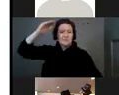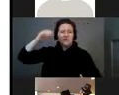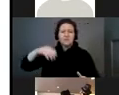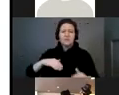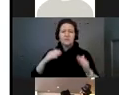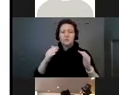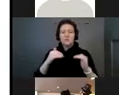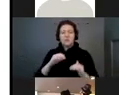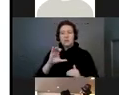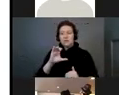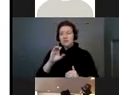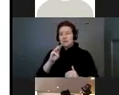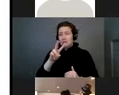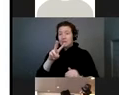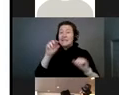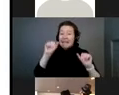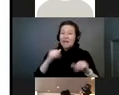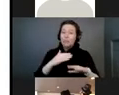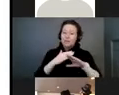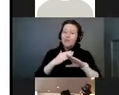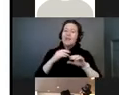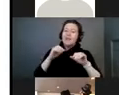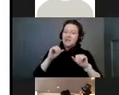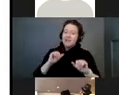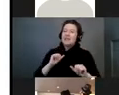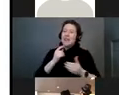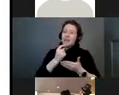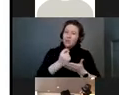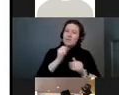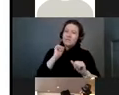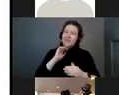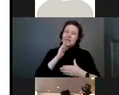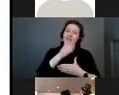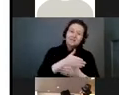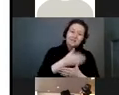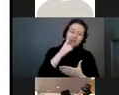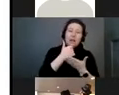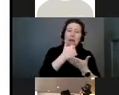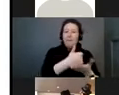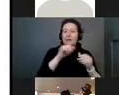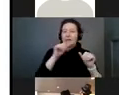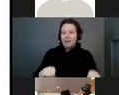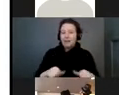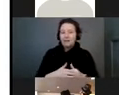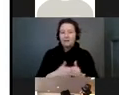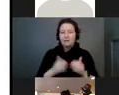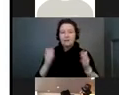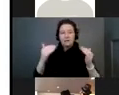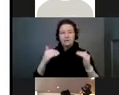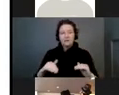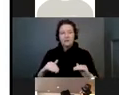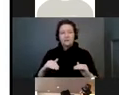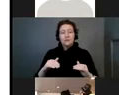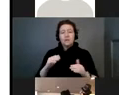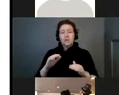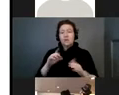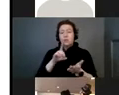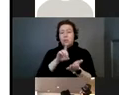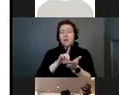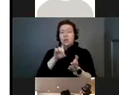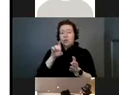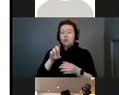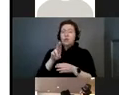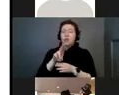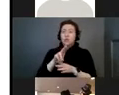CMV is preventable, and there are treatments and interventions that can help. And lastly, providers should use universal